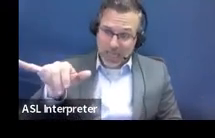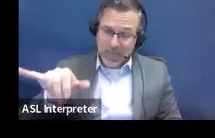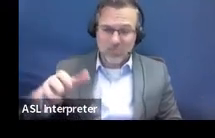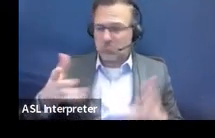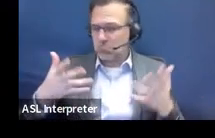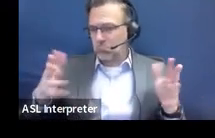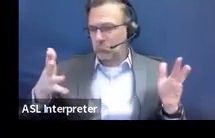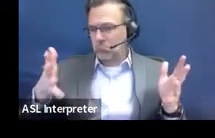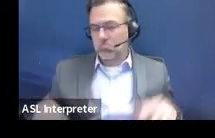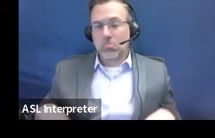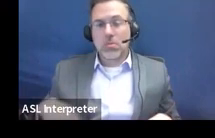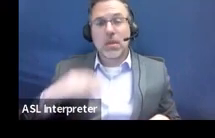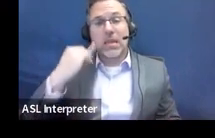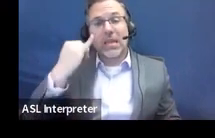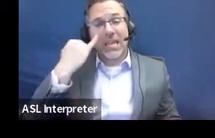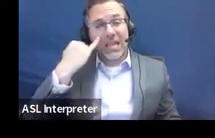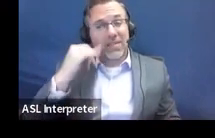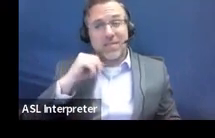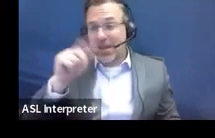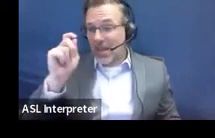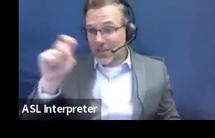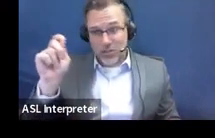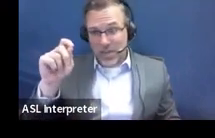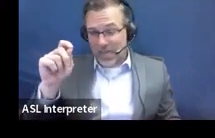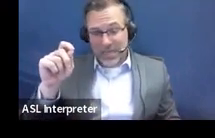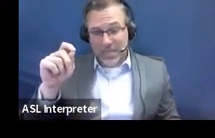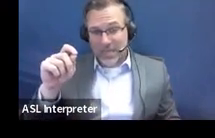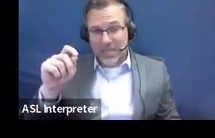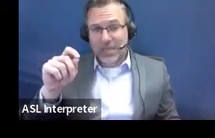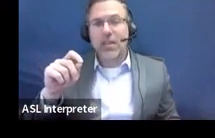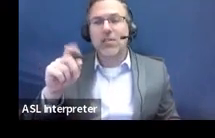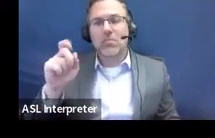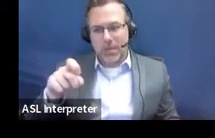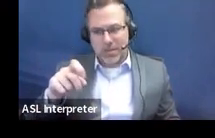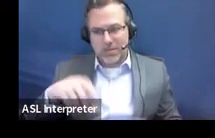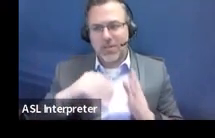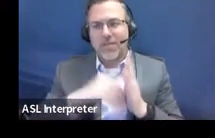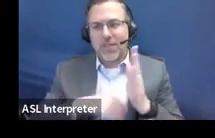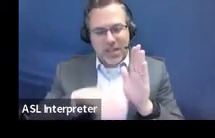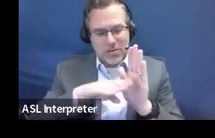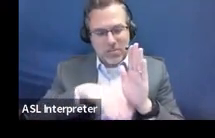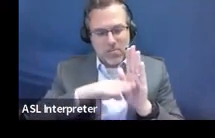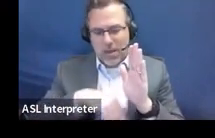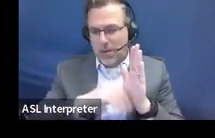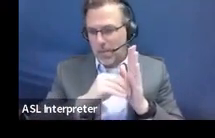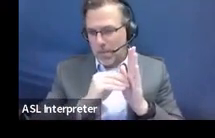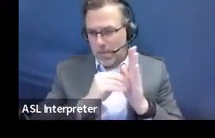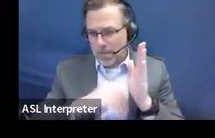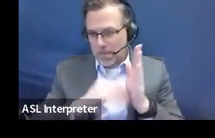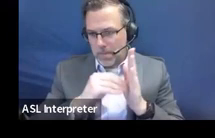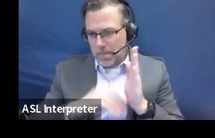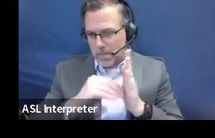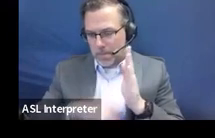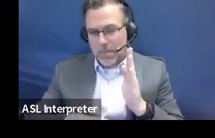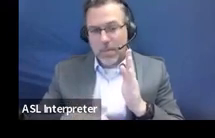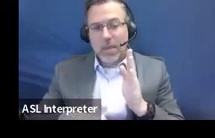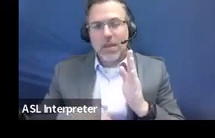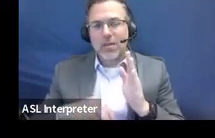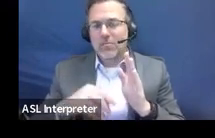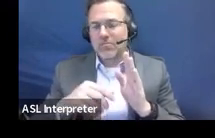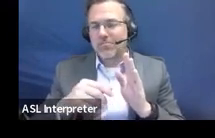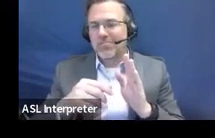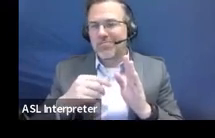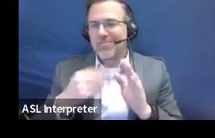filled in. If that isn't checked, then you should complete the grid down below. And then there's another little note about